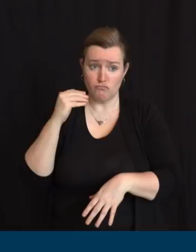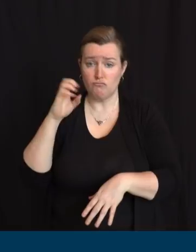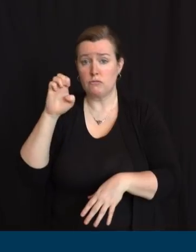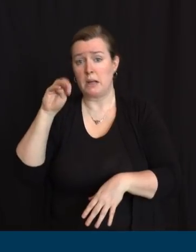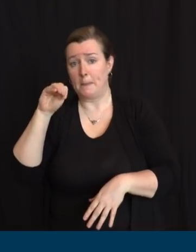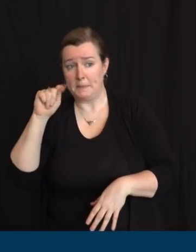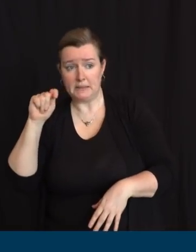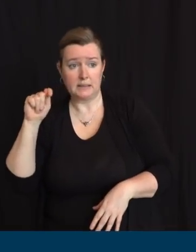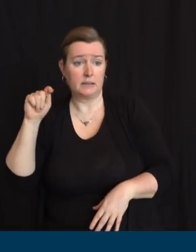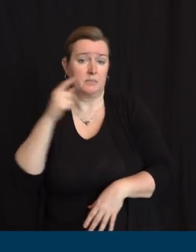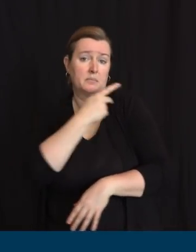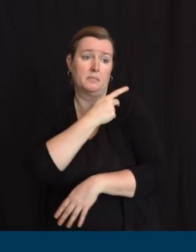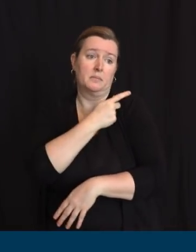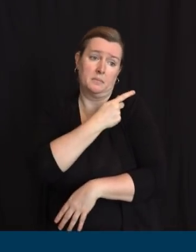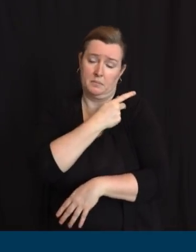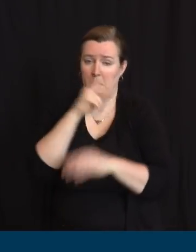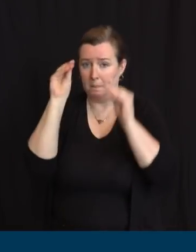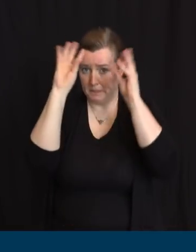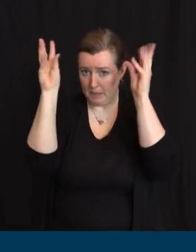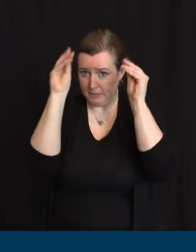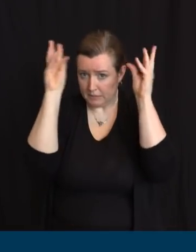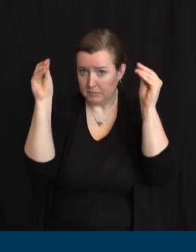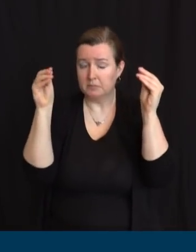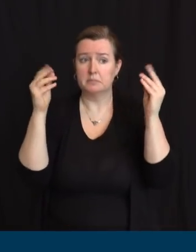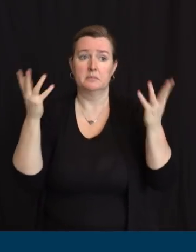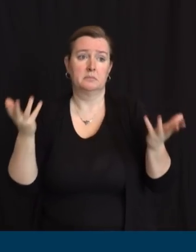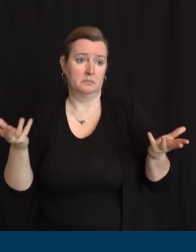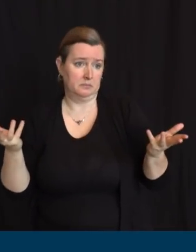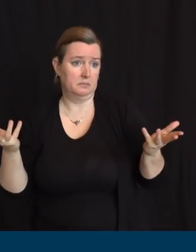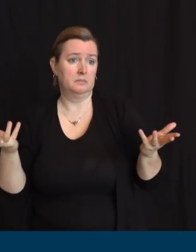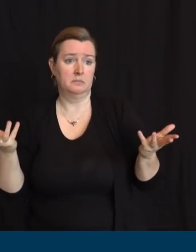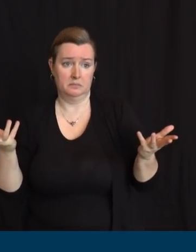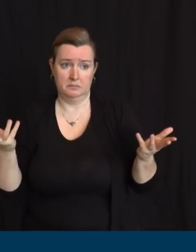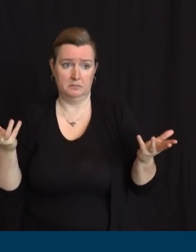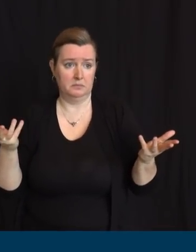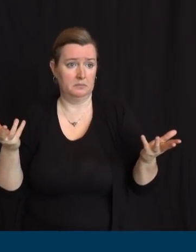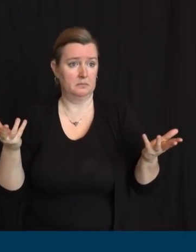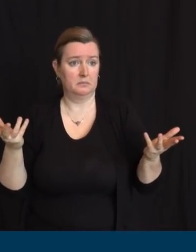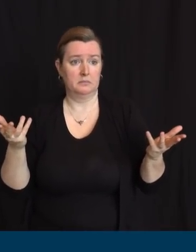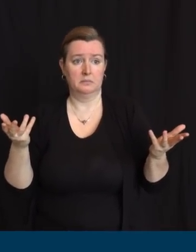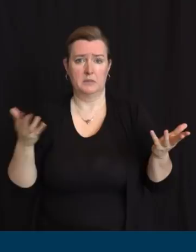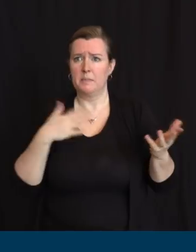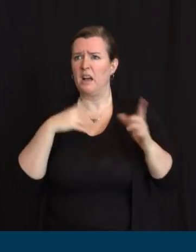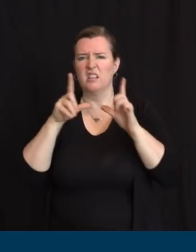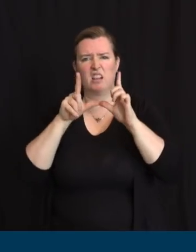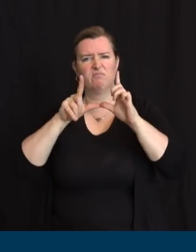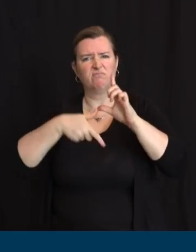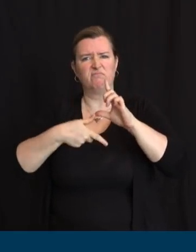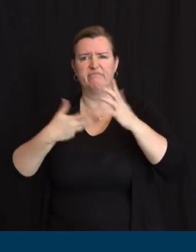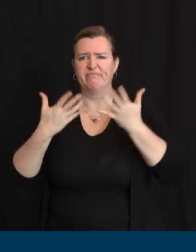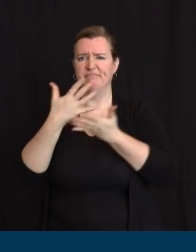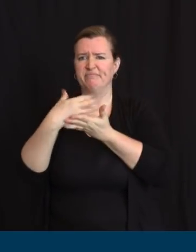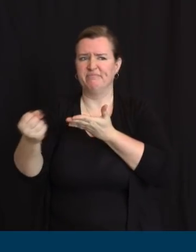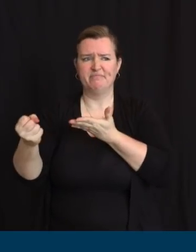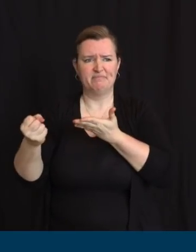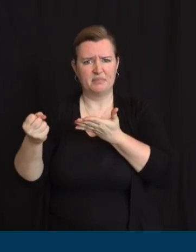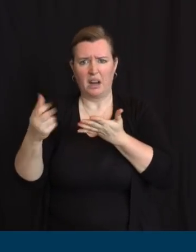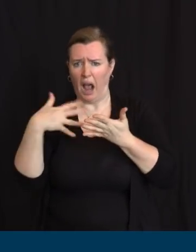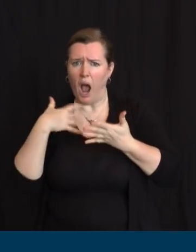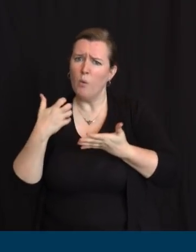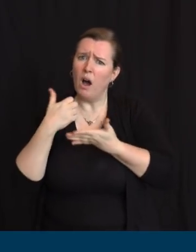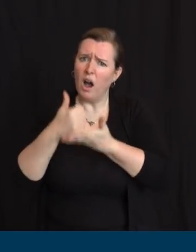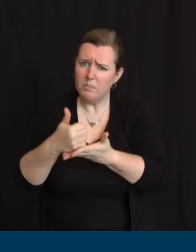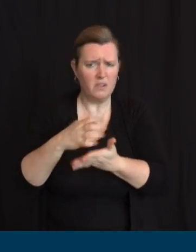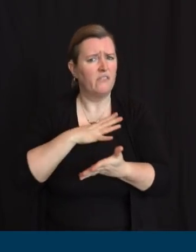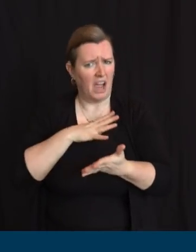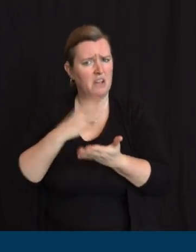within the past five years to return to the job to help our response. We can use all the help we can get. We've said